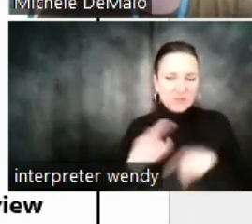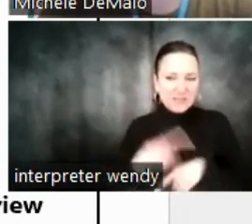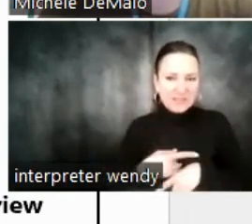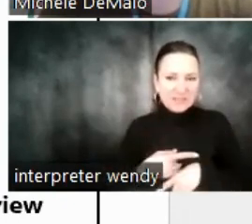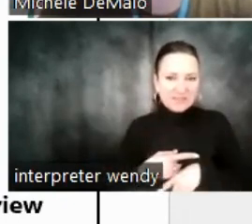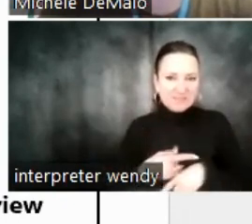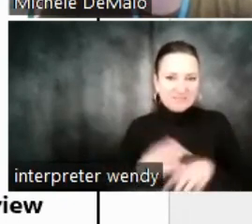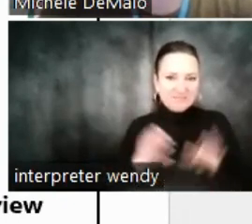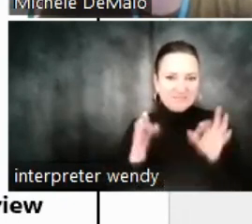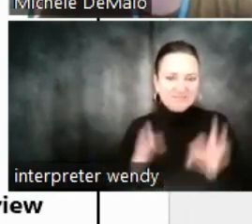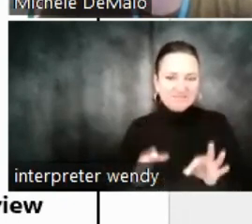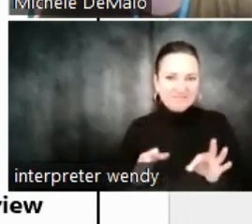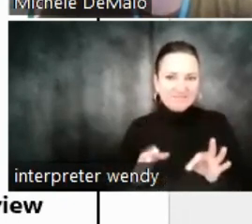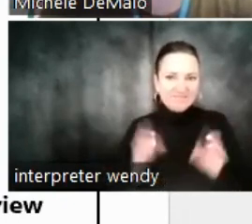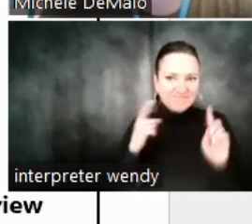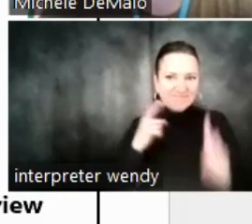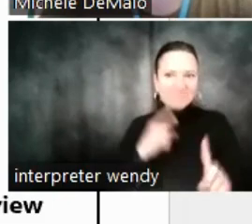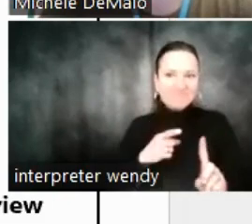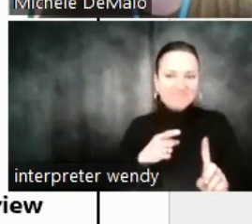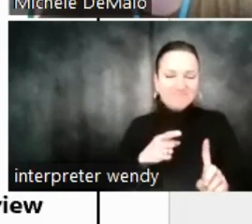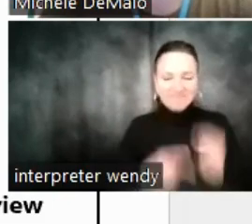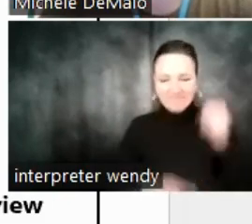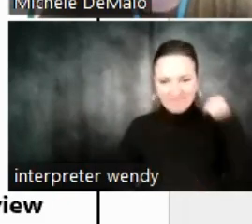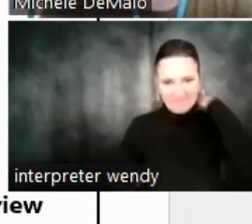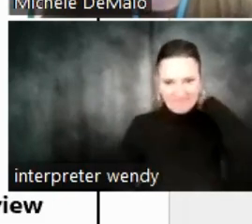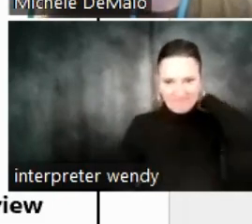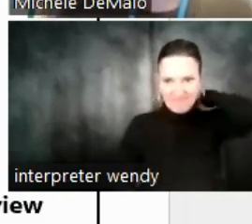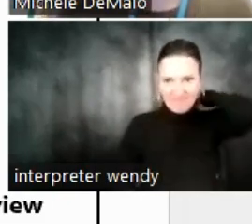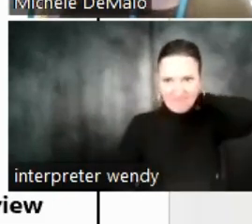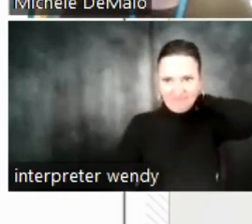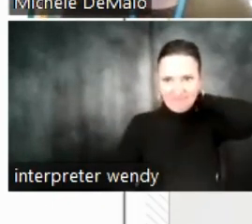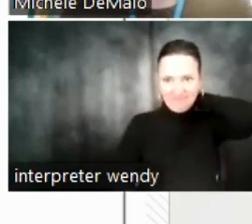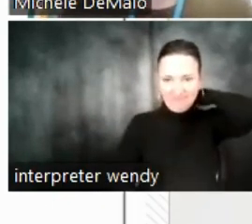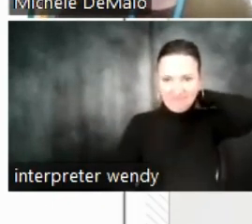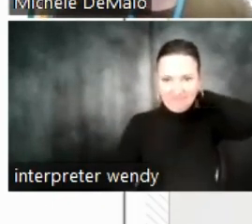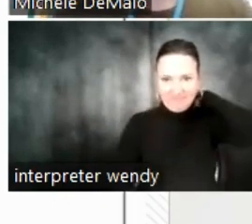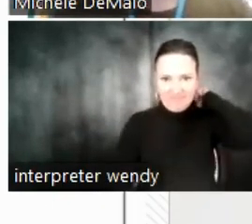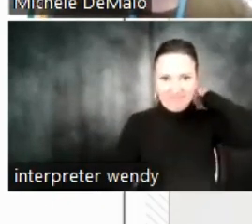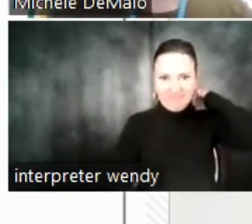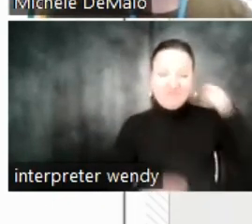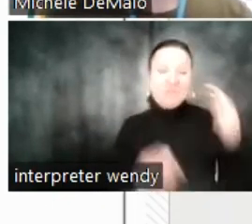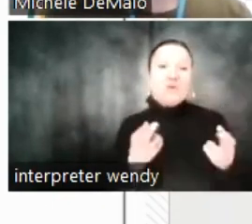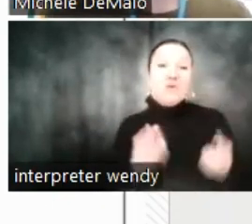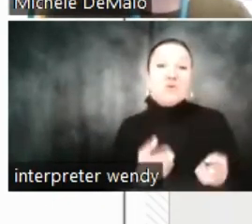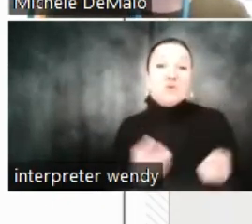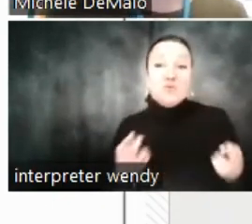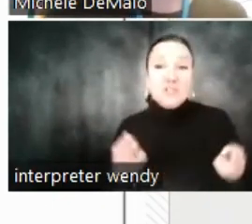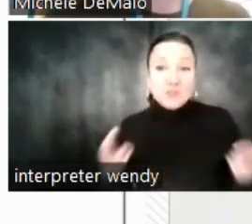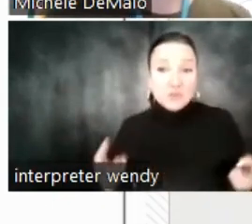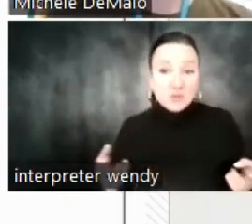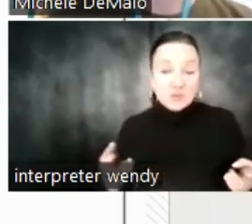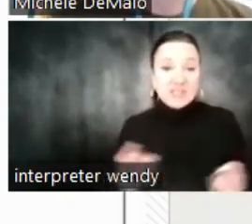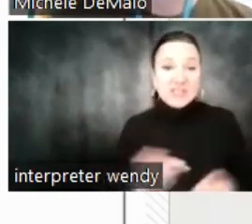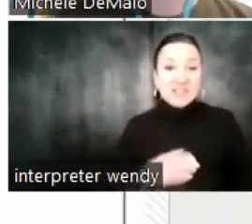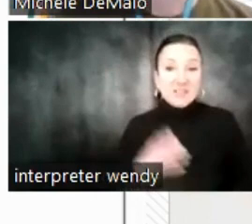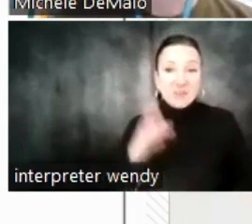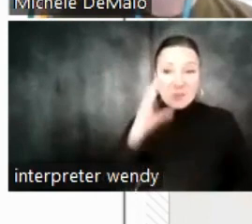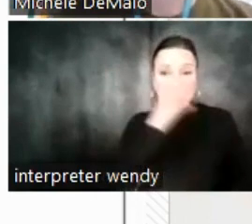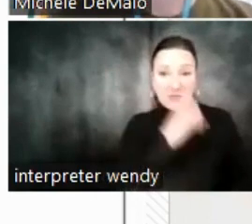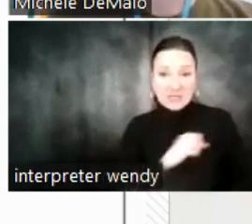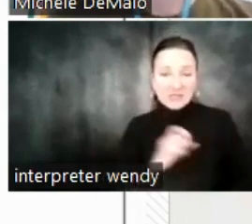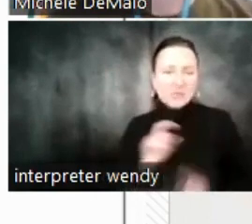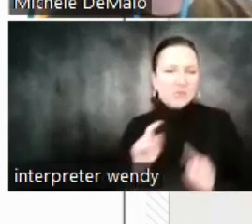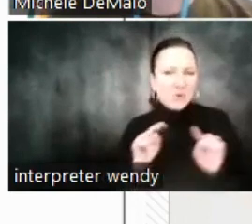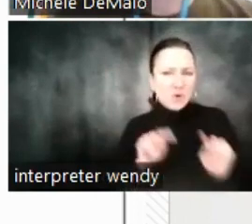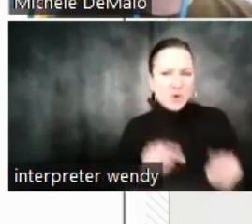totally on topic with everything we're talking about. So if you'd like those resources and you missed this offer at the beginning, go to the chat